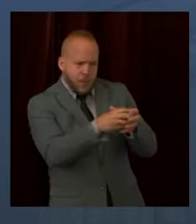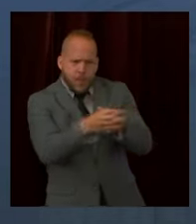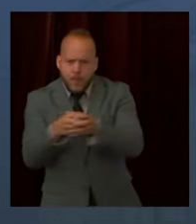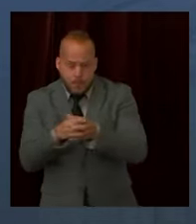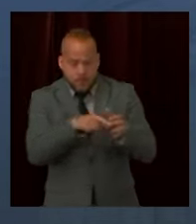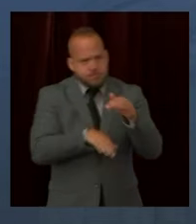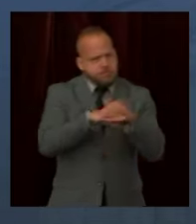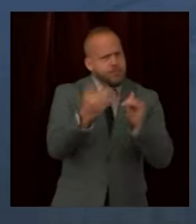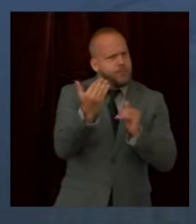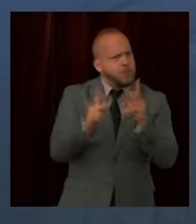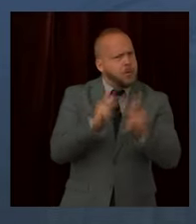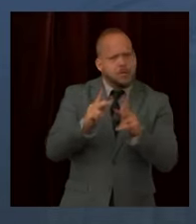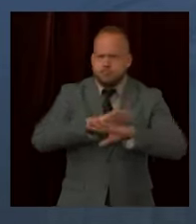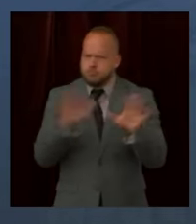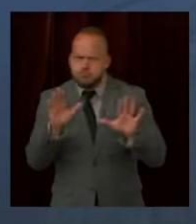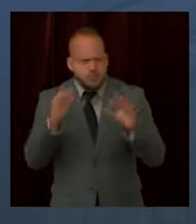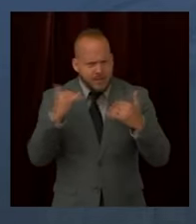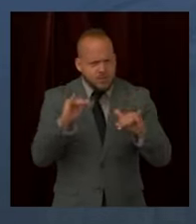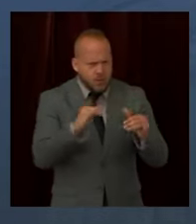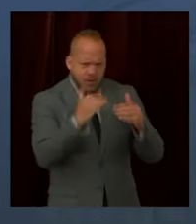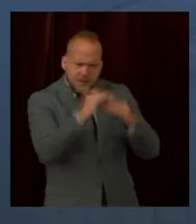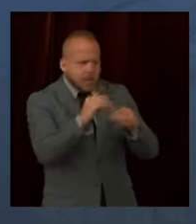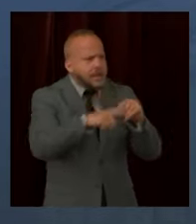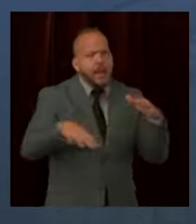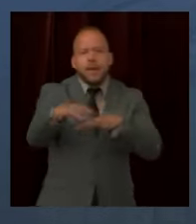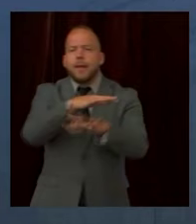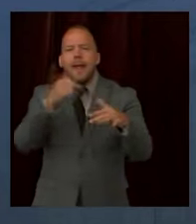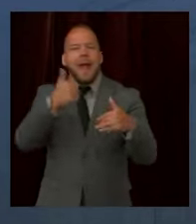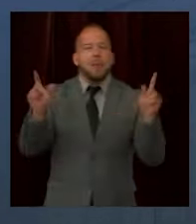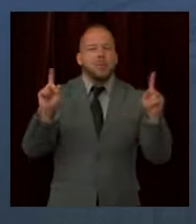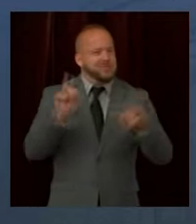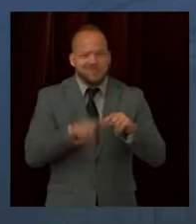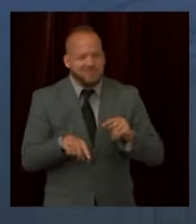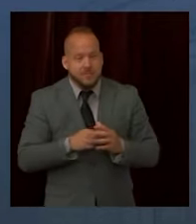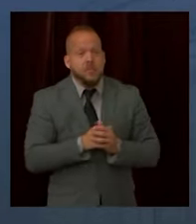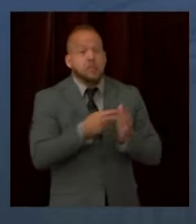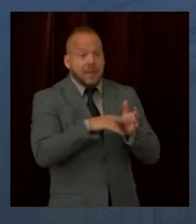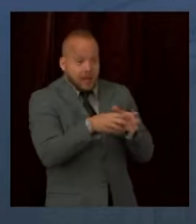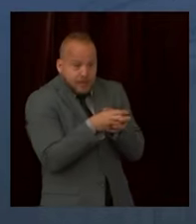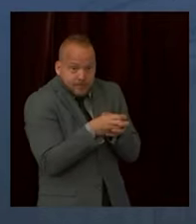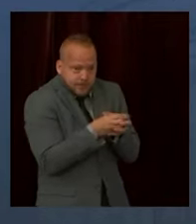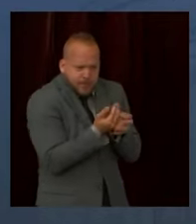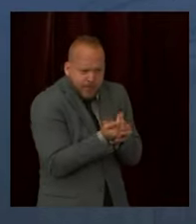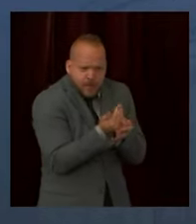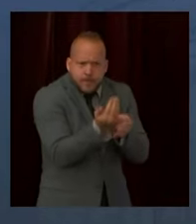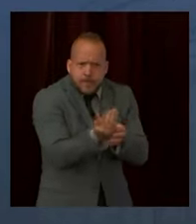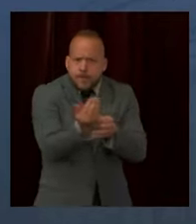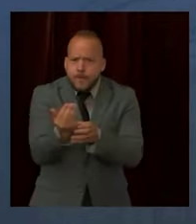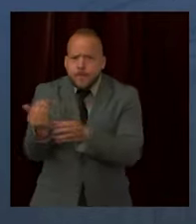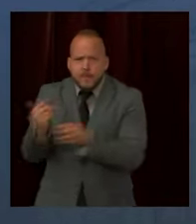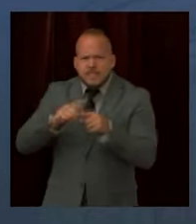to other people working, whether in housing or during transportation. This model, if it's